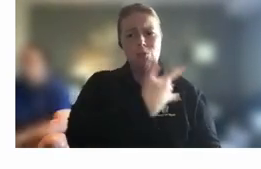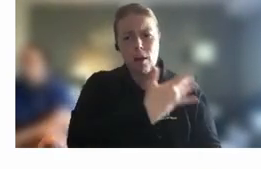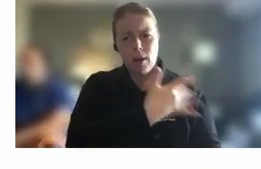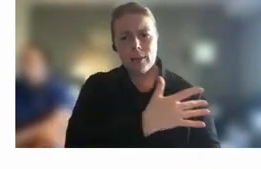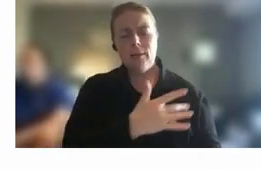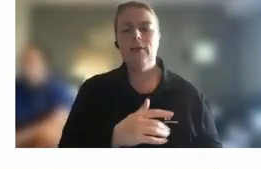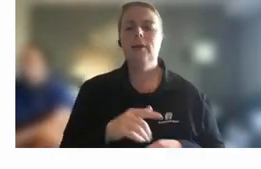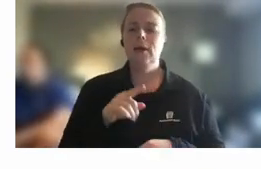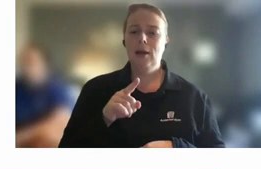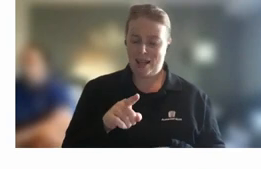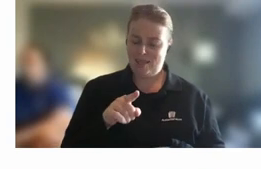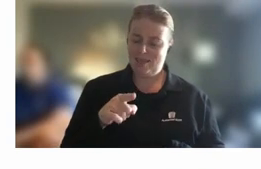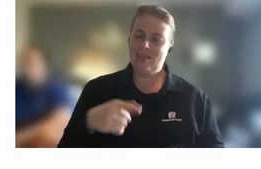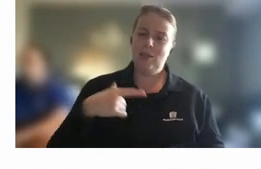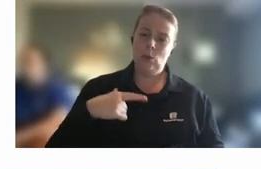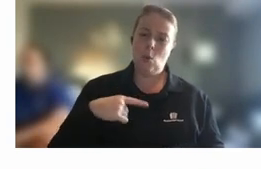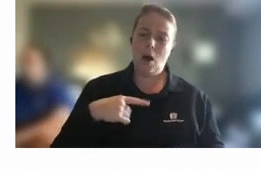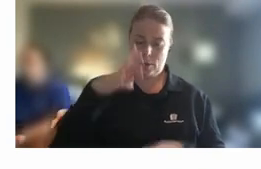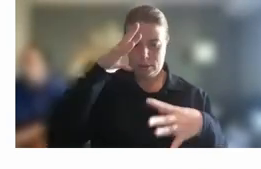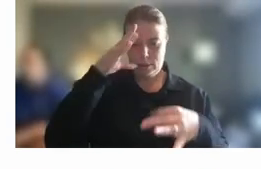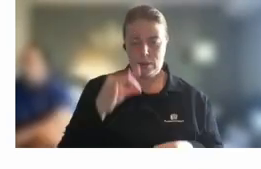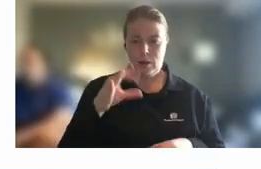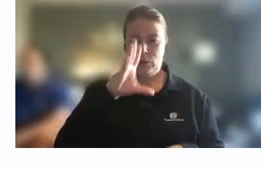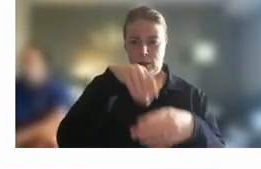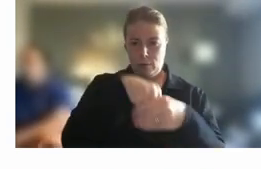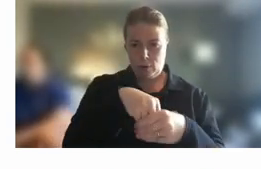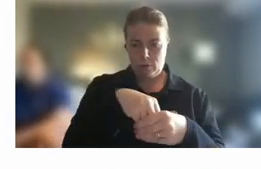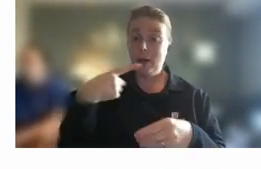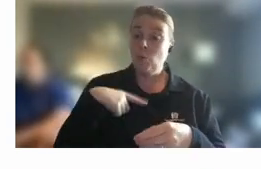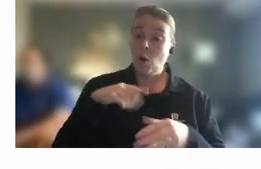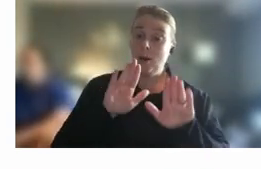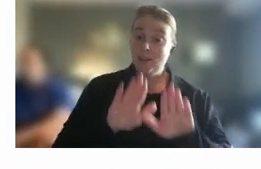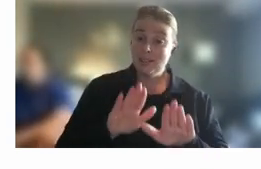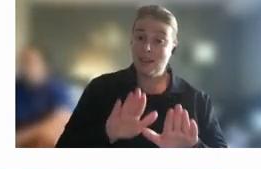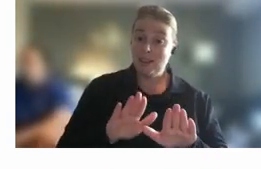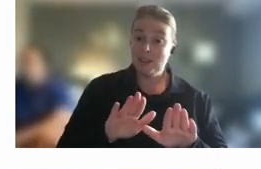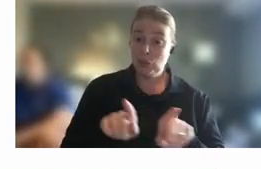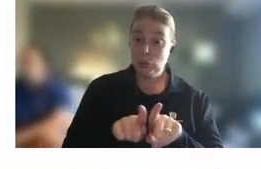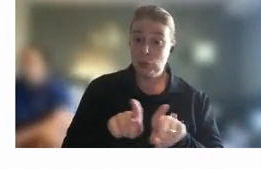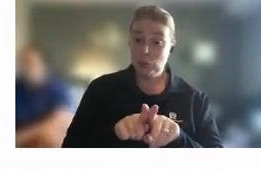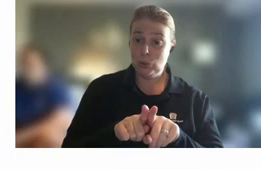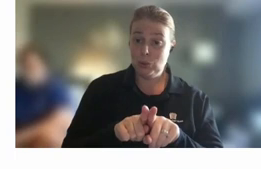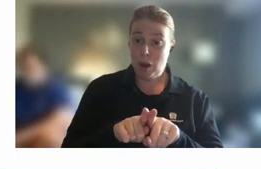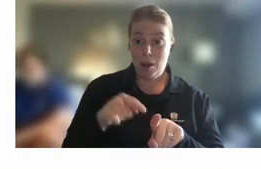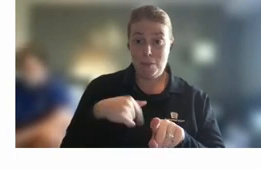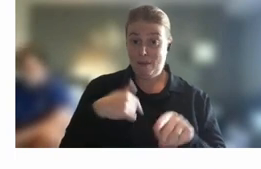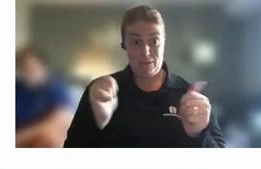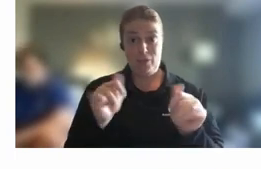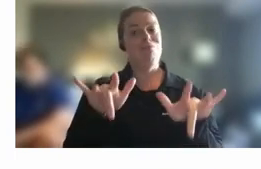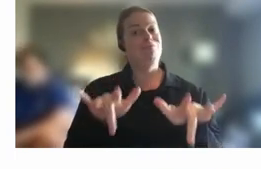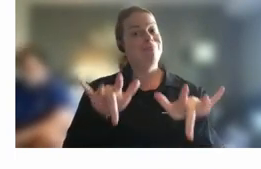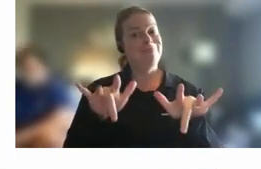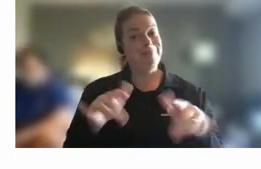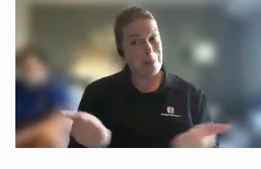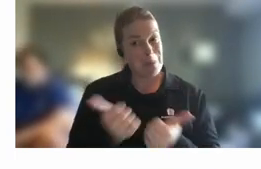it's certainly why i chose to come and work in the public service and why i've stayed for quite some time and why i'm not done yet i've still got plenty i want to do